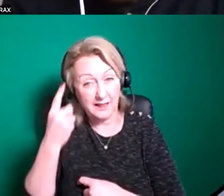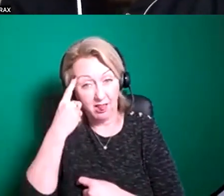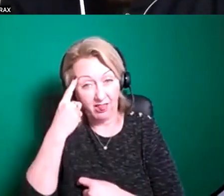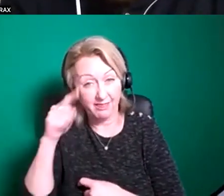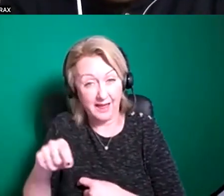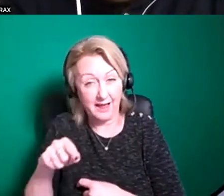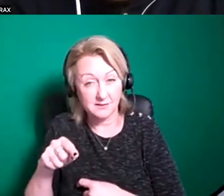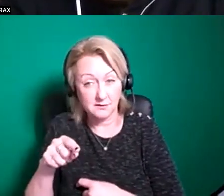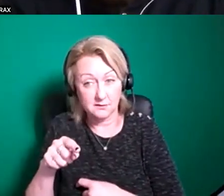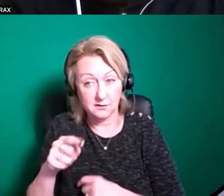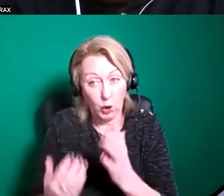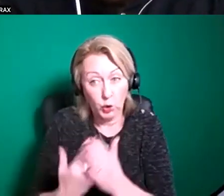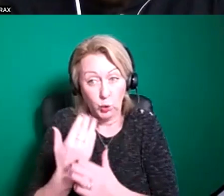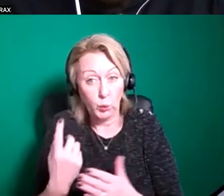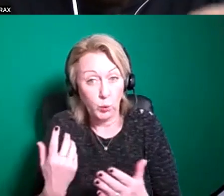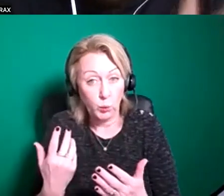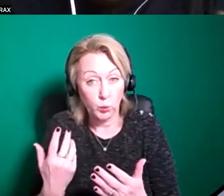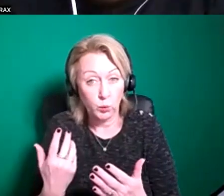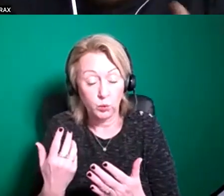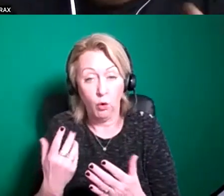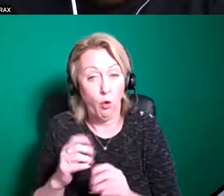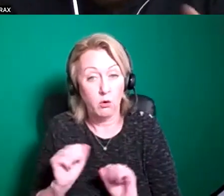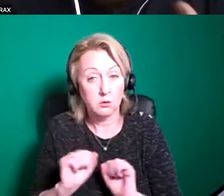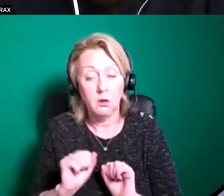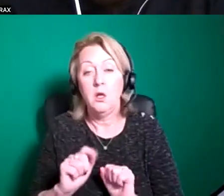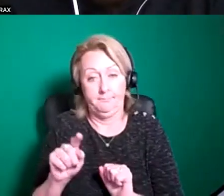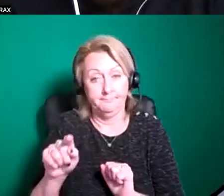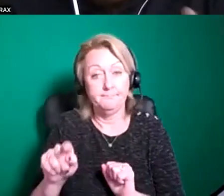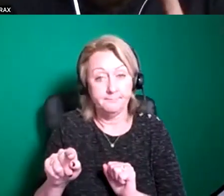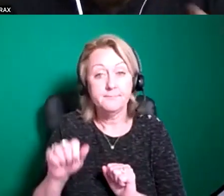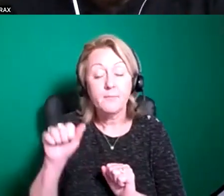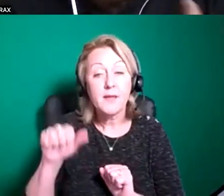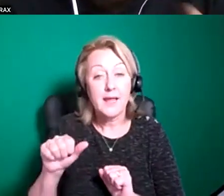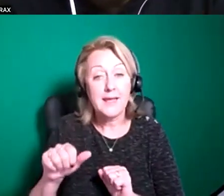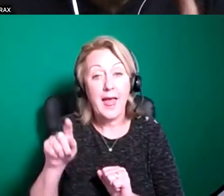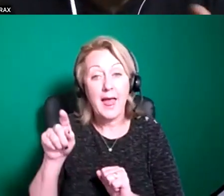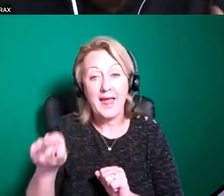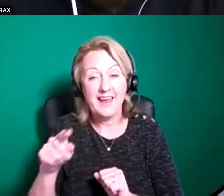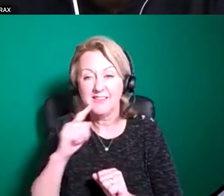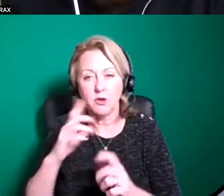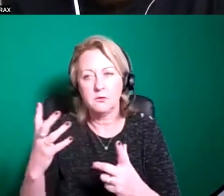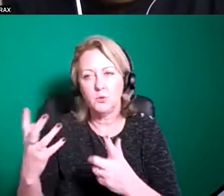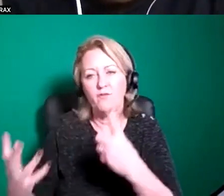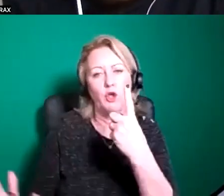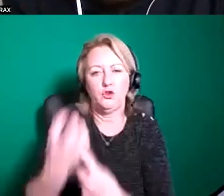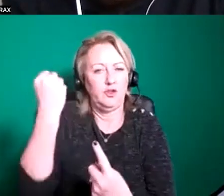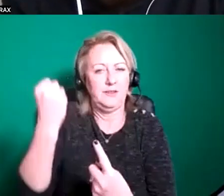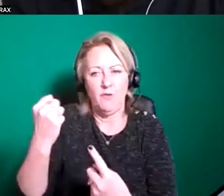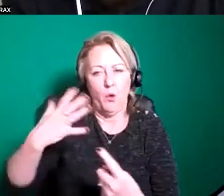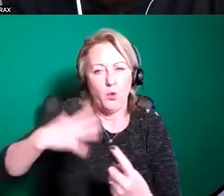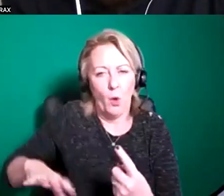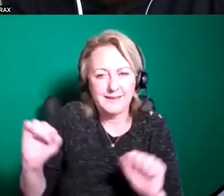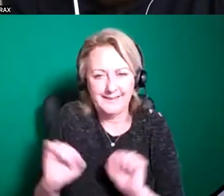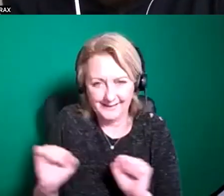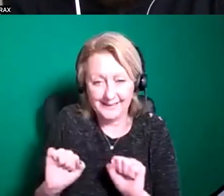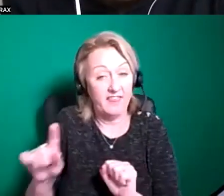yeah as long as um it's not kind of reached what you are intending its final form to be and then that's